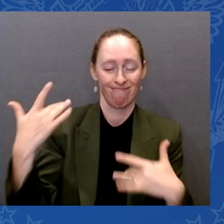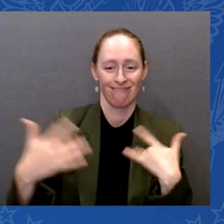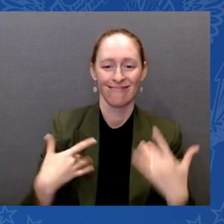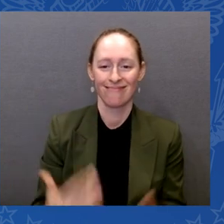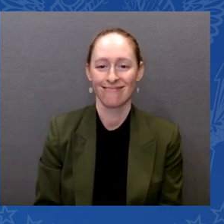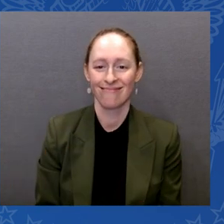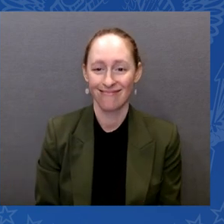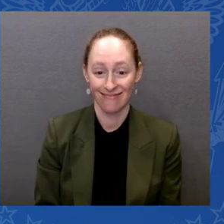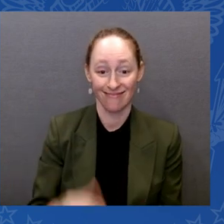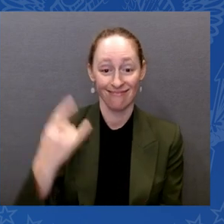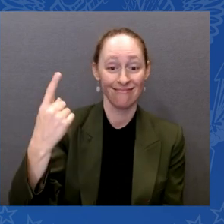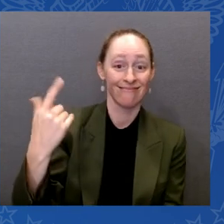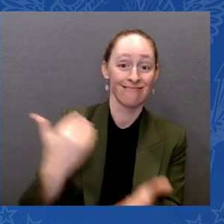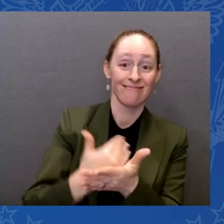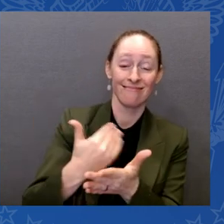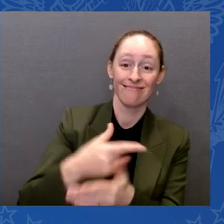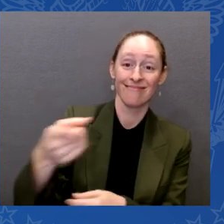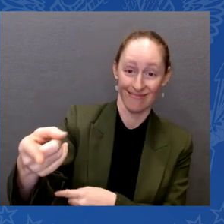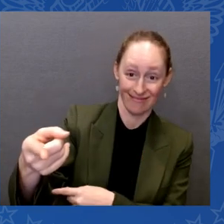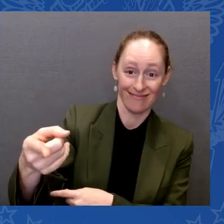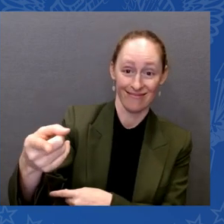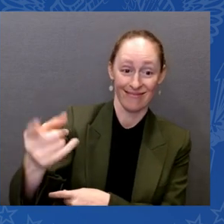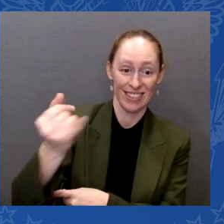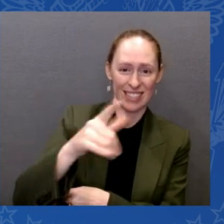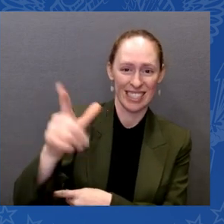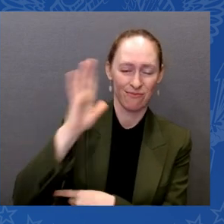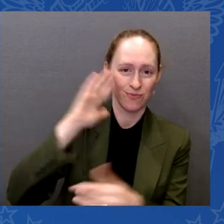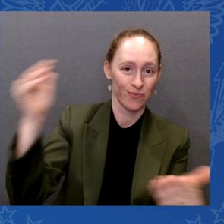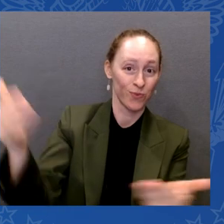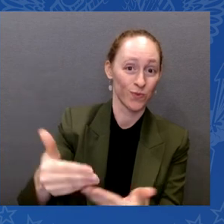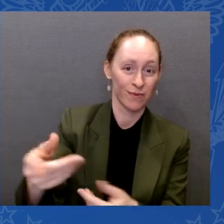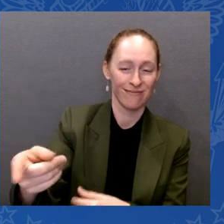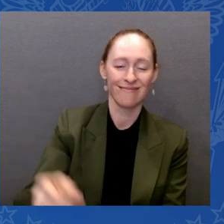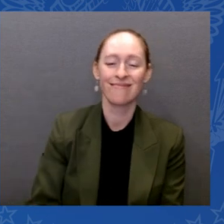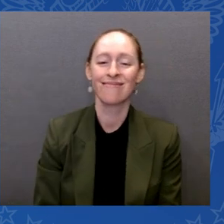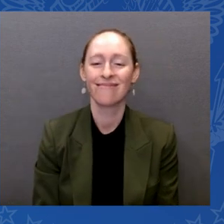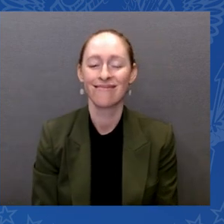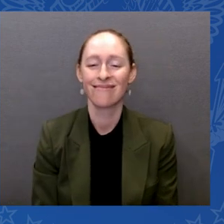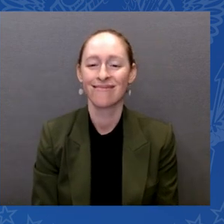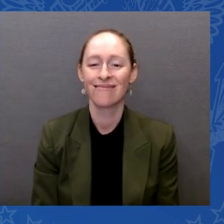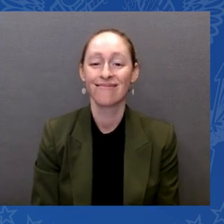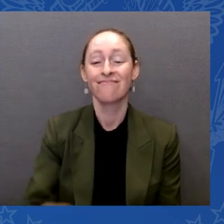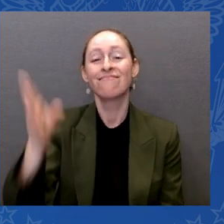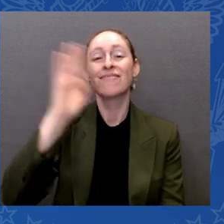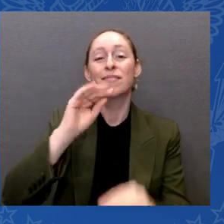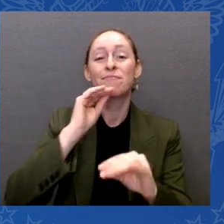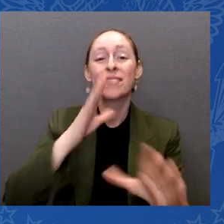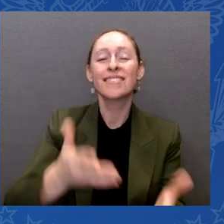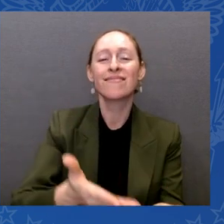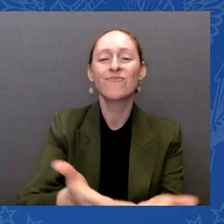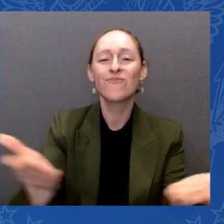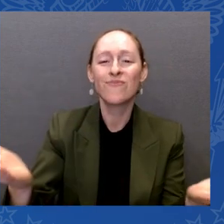introduce him, but God bless you all and may God protect our troops. Jill, the floor is yours. Thank